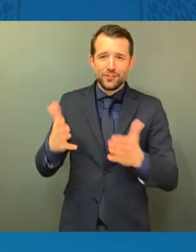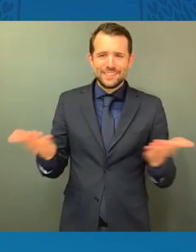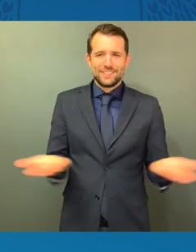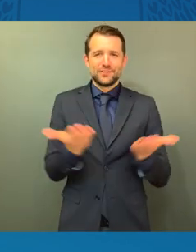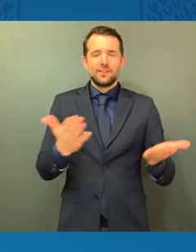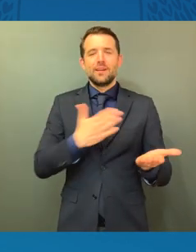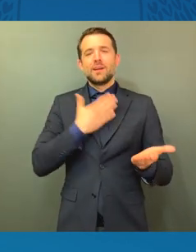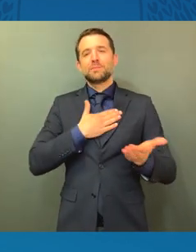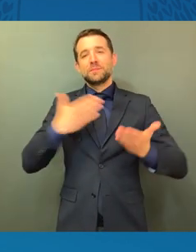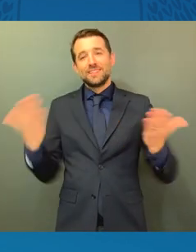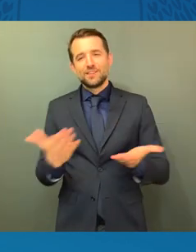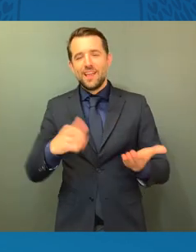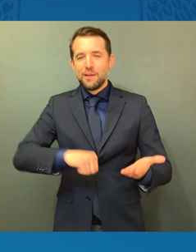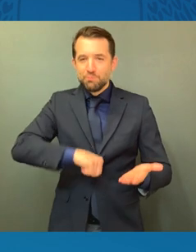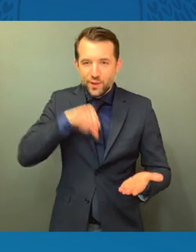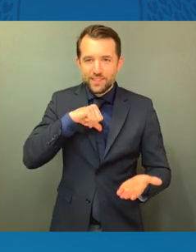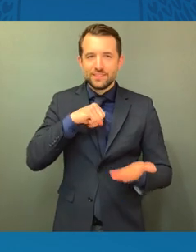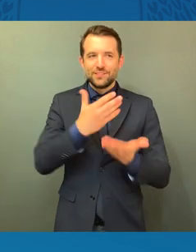so proud of you.